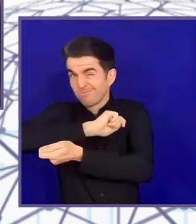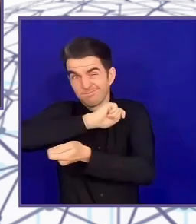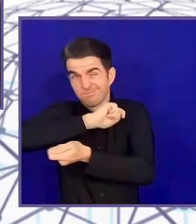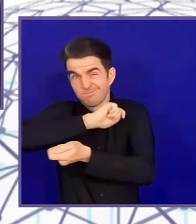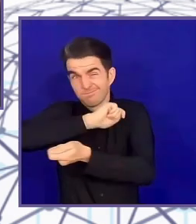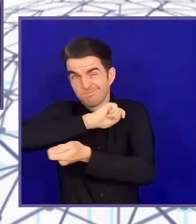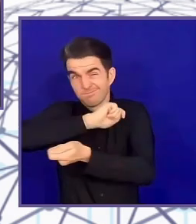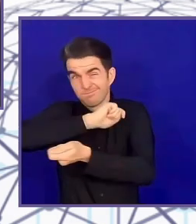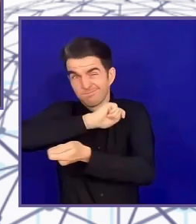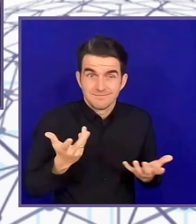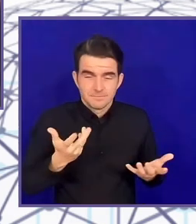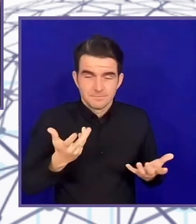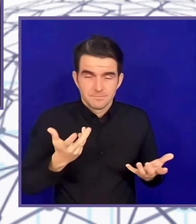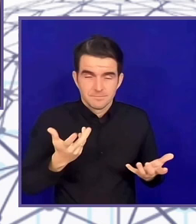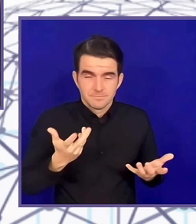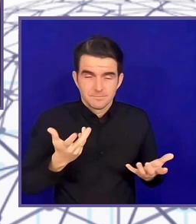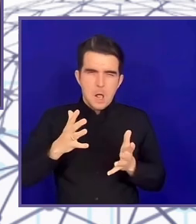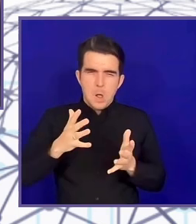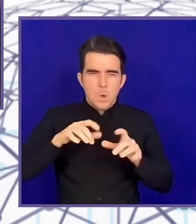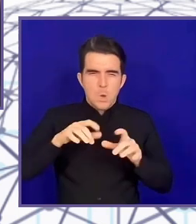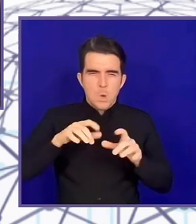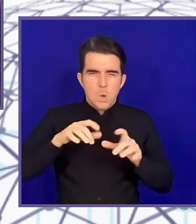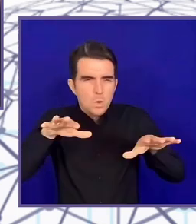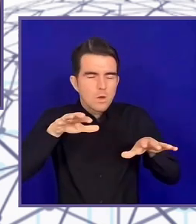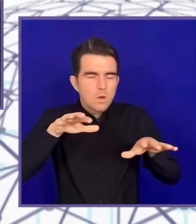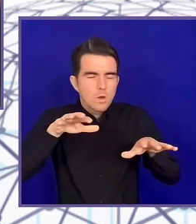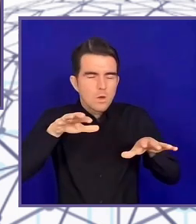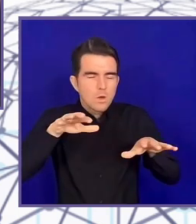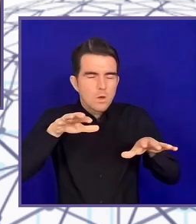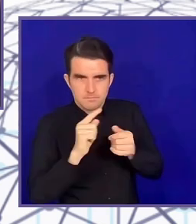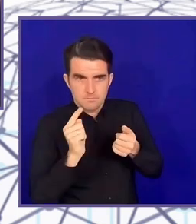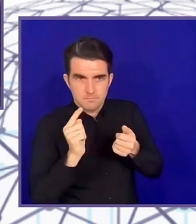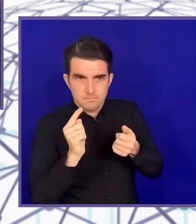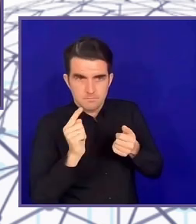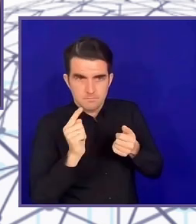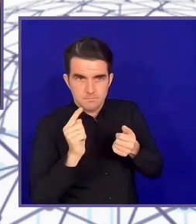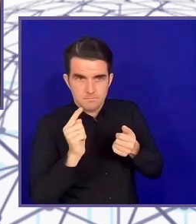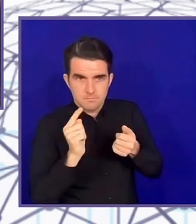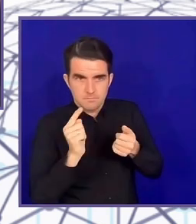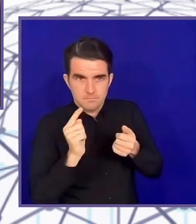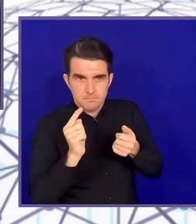But beyond that, I think all of your points are correct, and we have a long way to go.